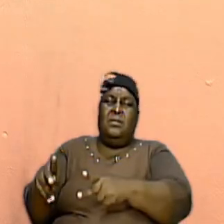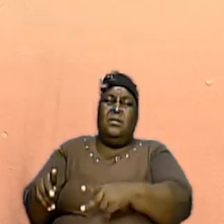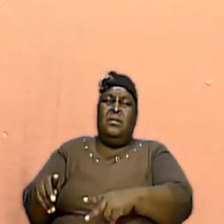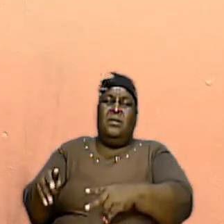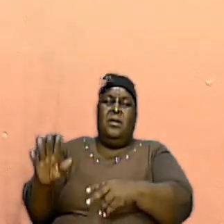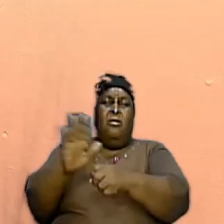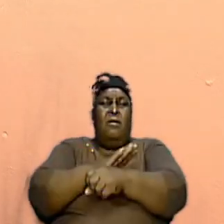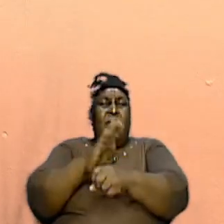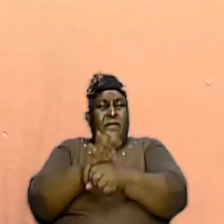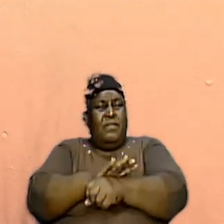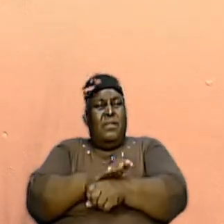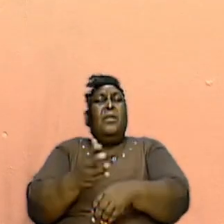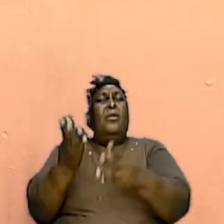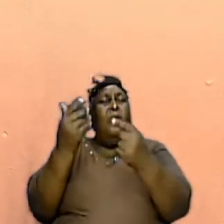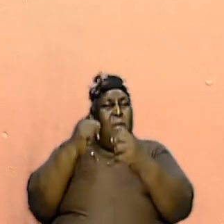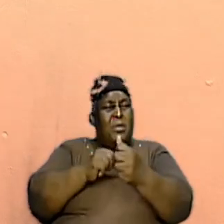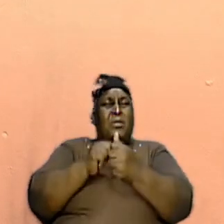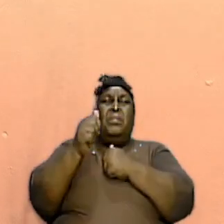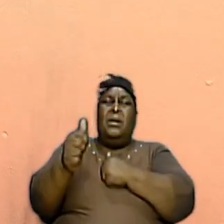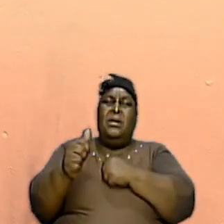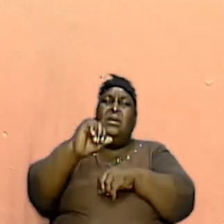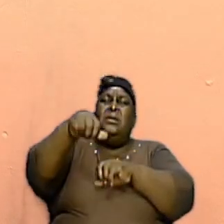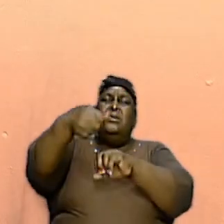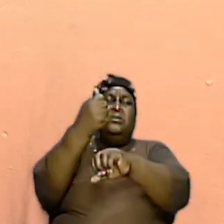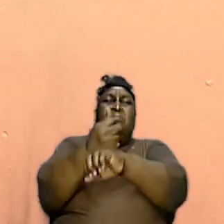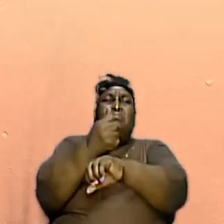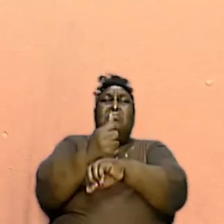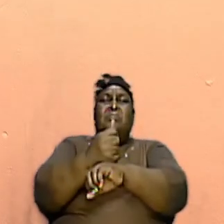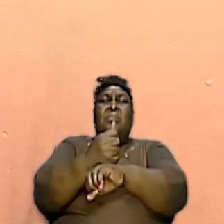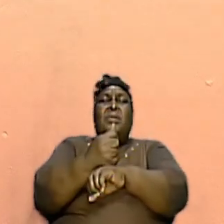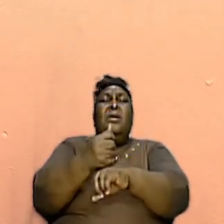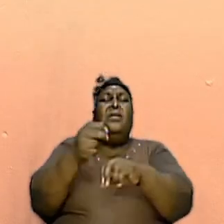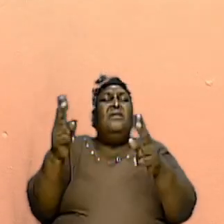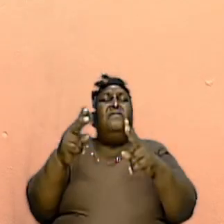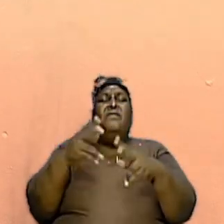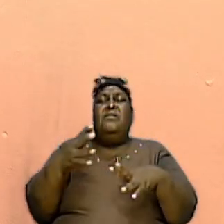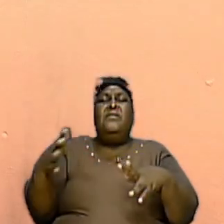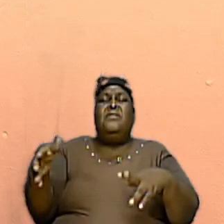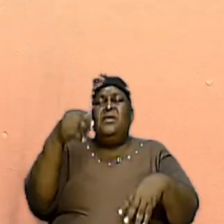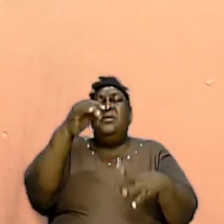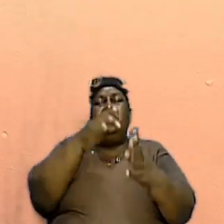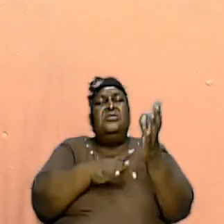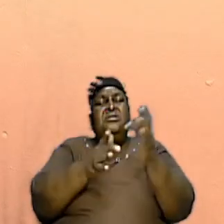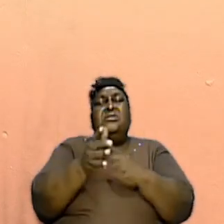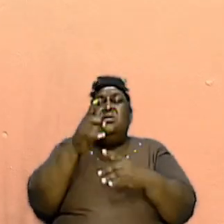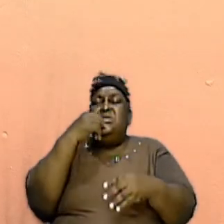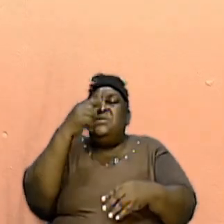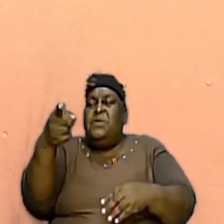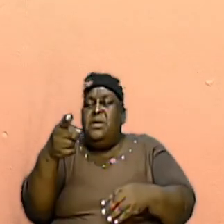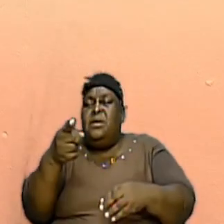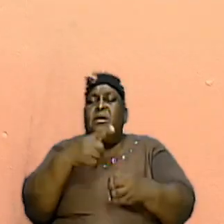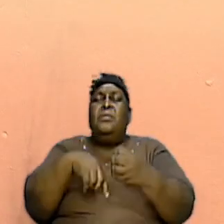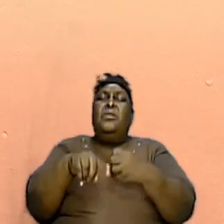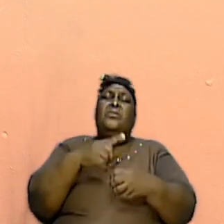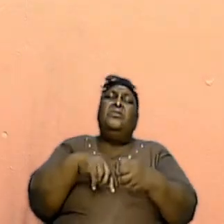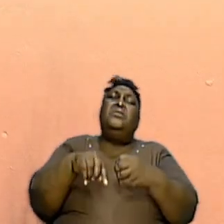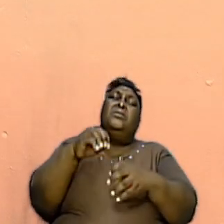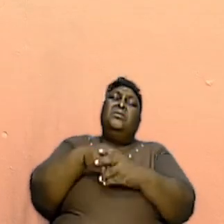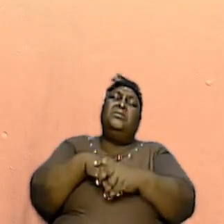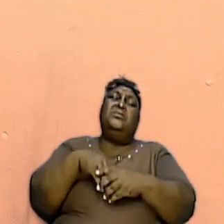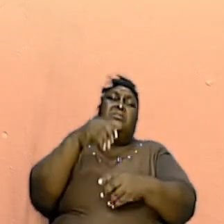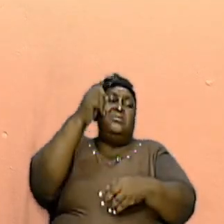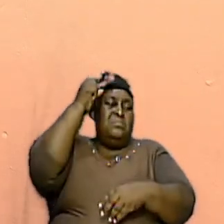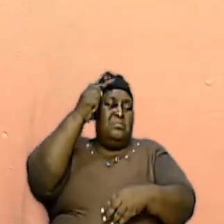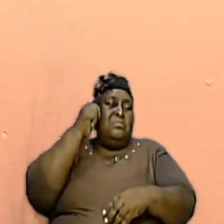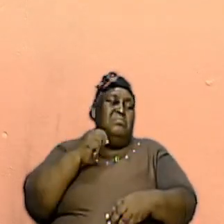the coming to pass the establishment of the very thing that Jesus spoke about in Saint Matthew chapter